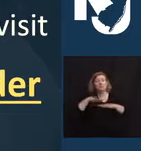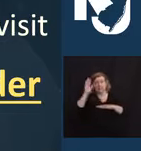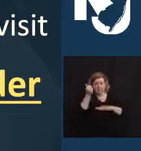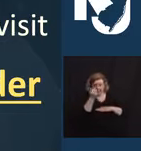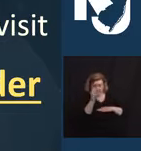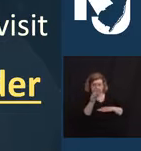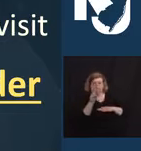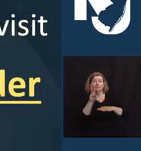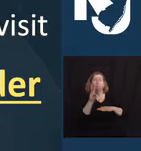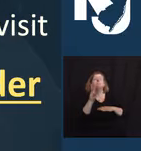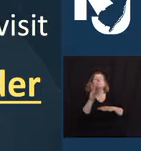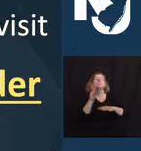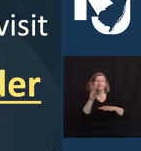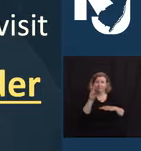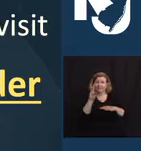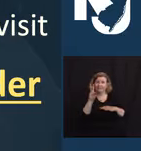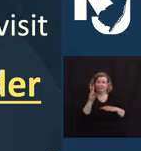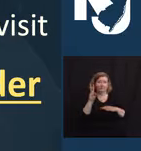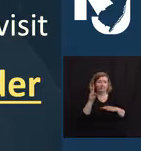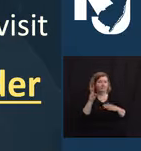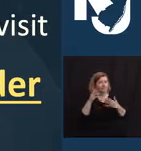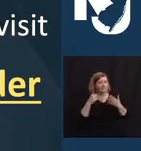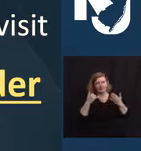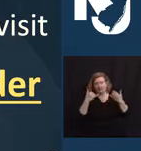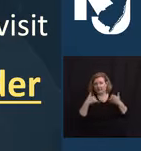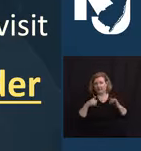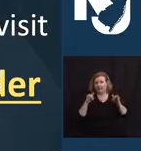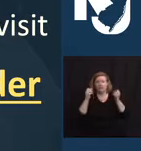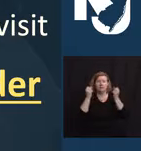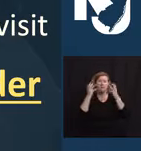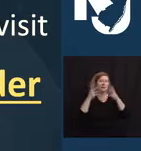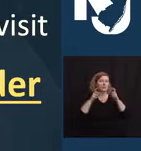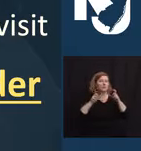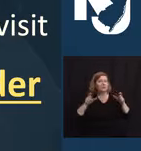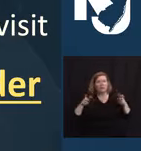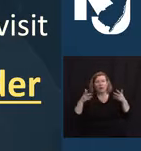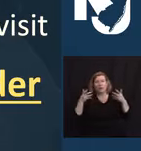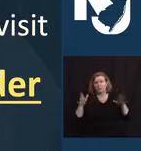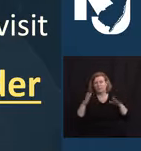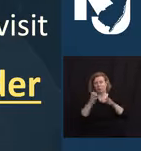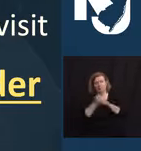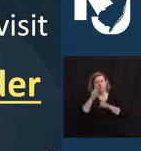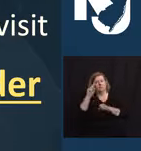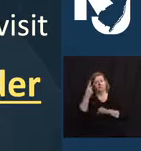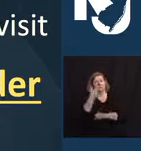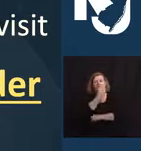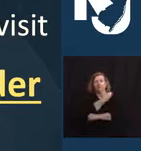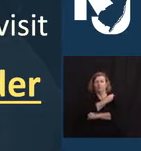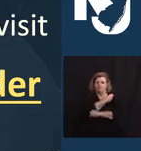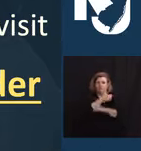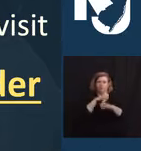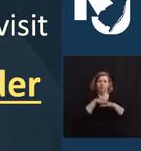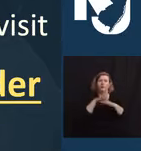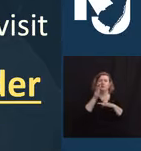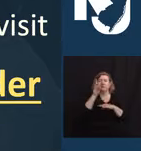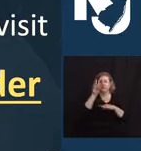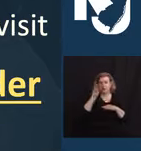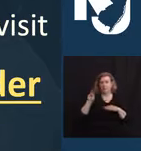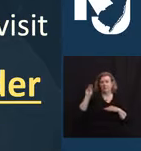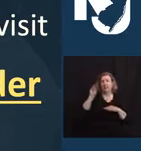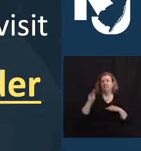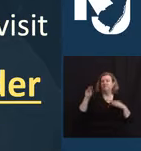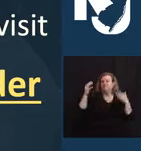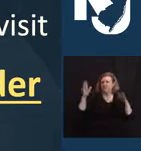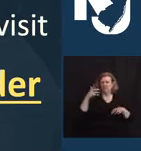eligible have already received at least their first shots. We know that's now over 6 million shots in the arms, by the way.